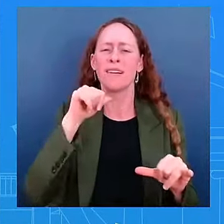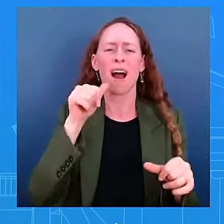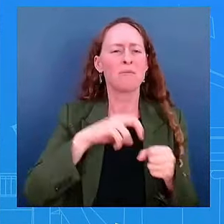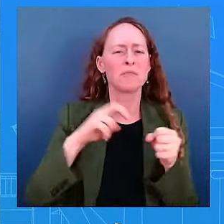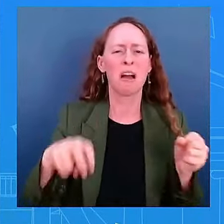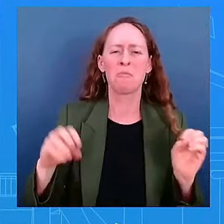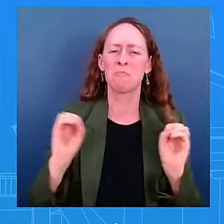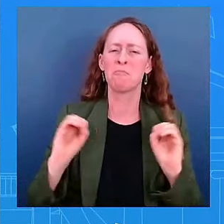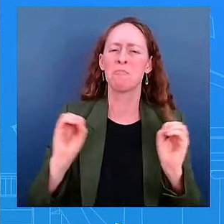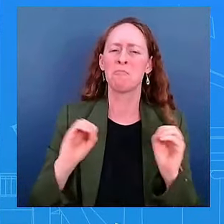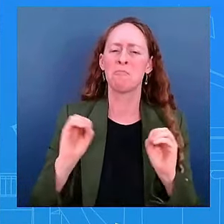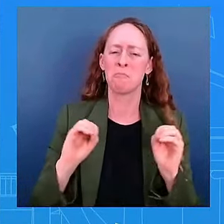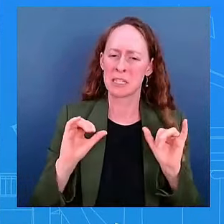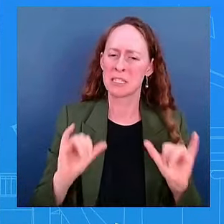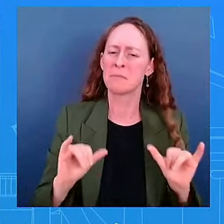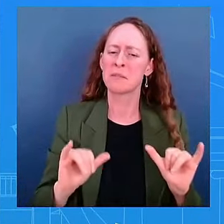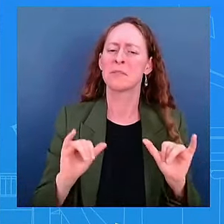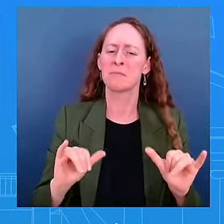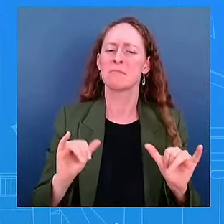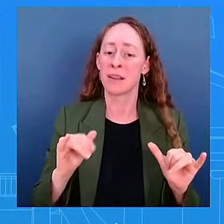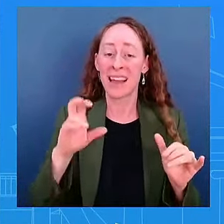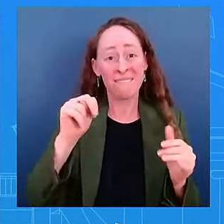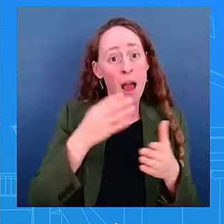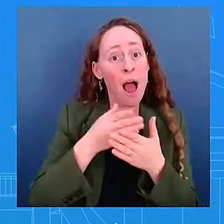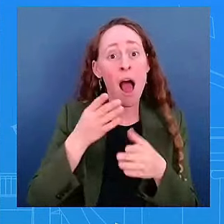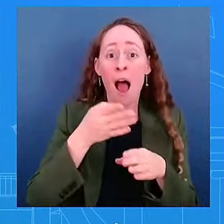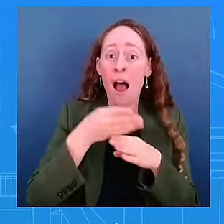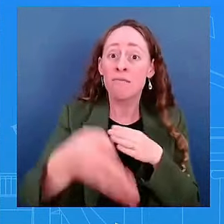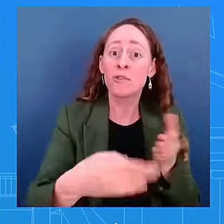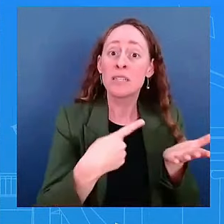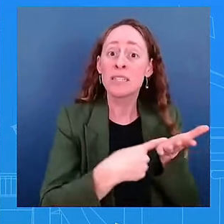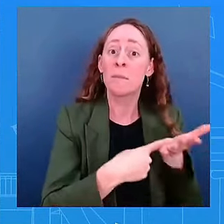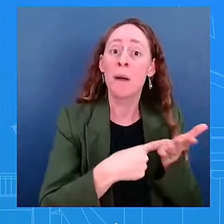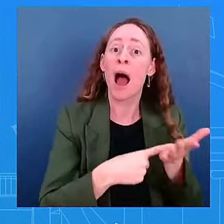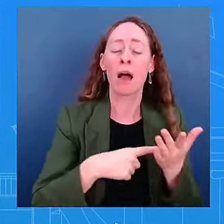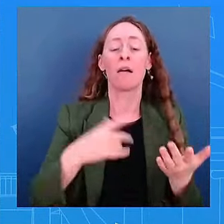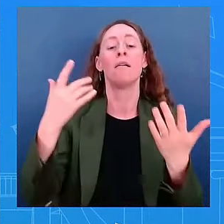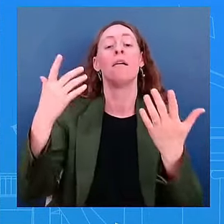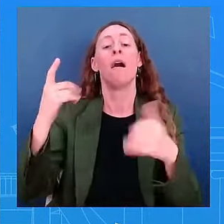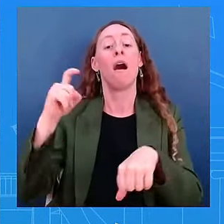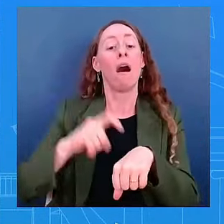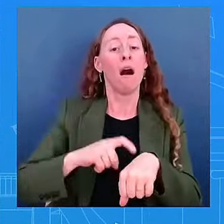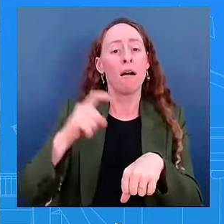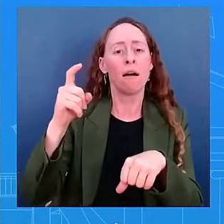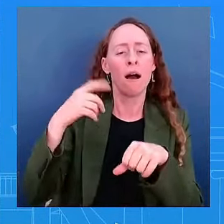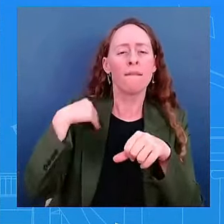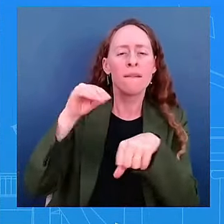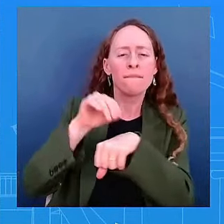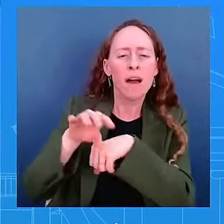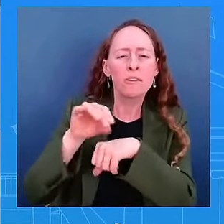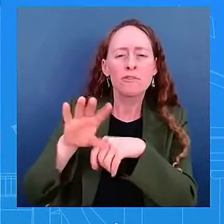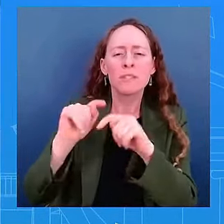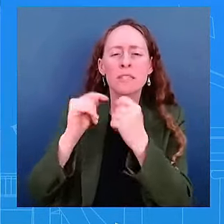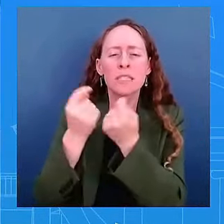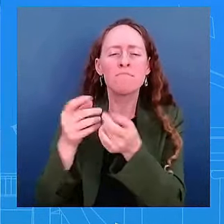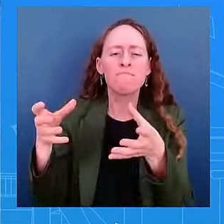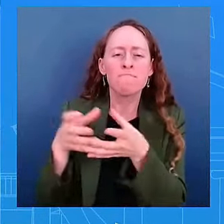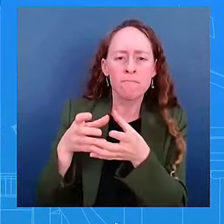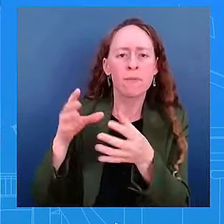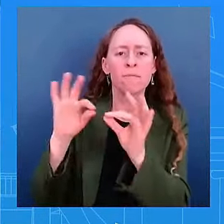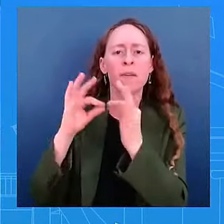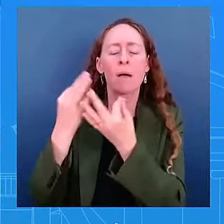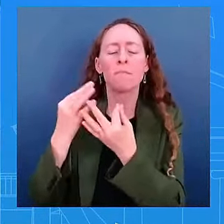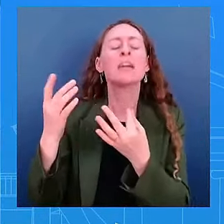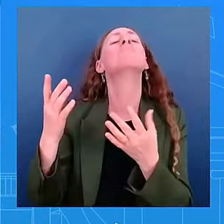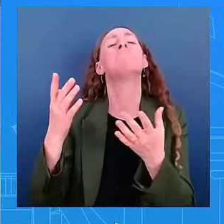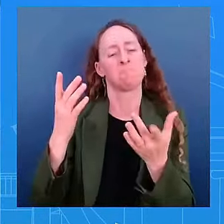again, met with a small group of advisors on Saturday. Sunday he made his final decision. That's how it worked. That's how it happened. And tonight we'll a better sense from him about what